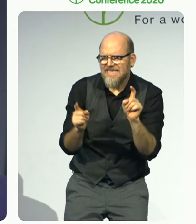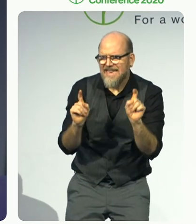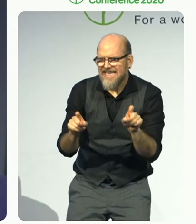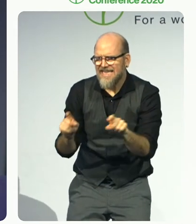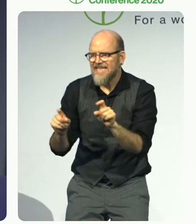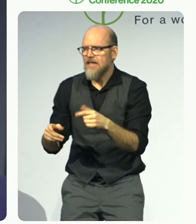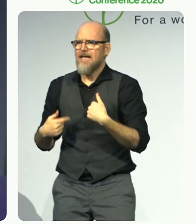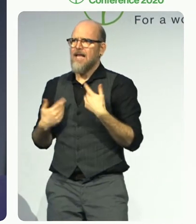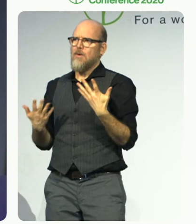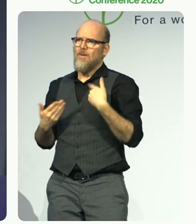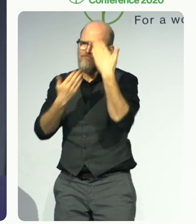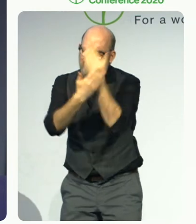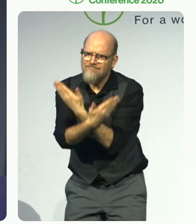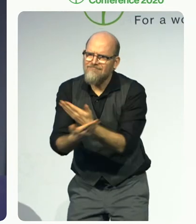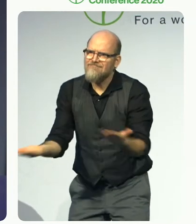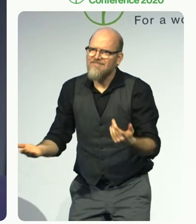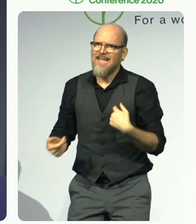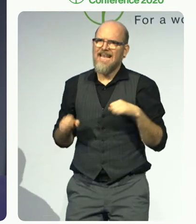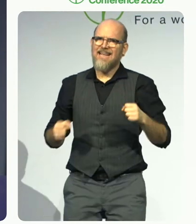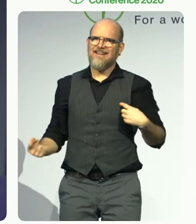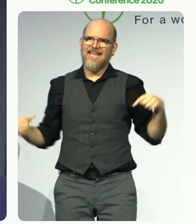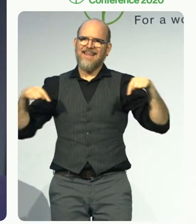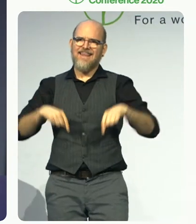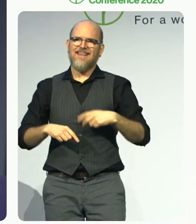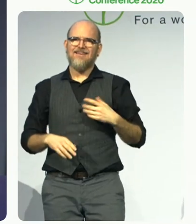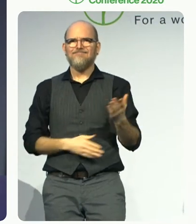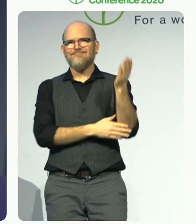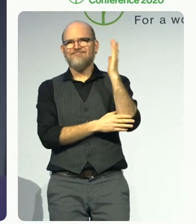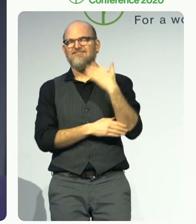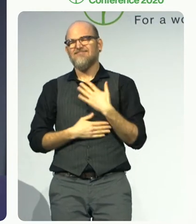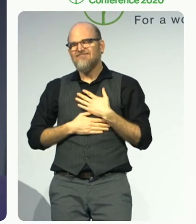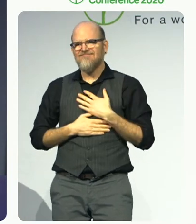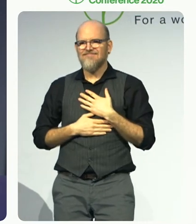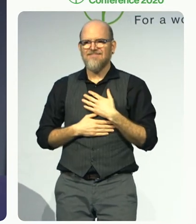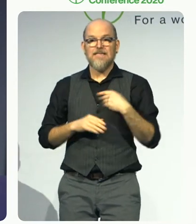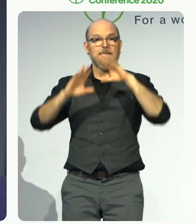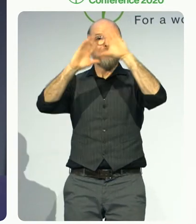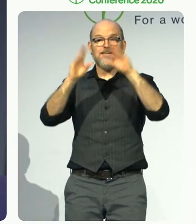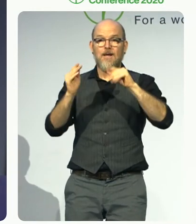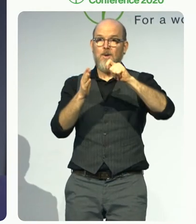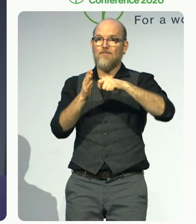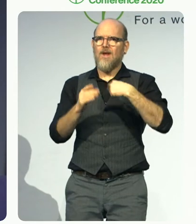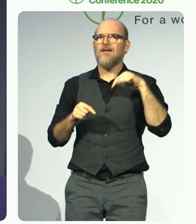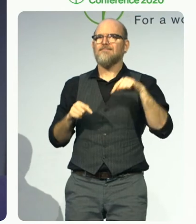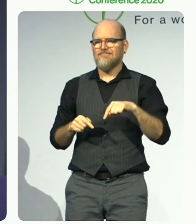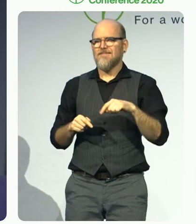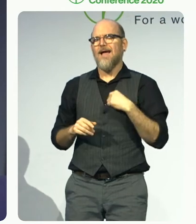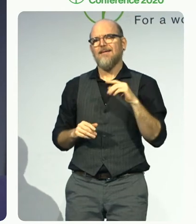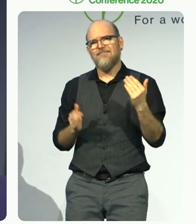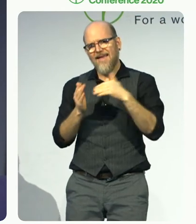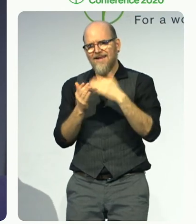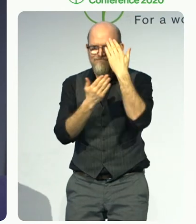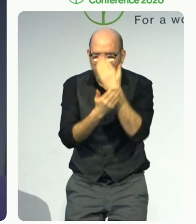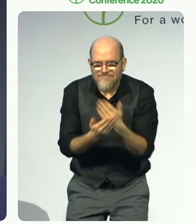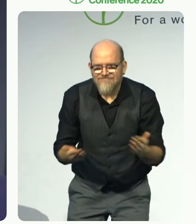year at the Zero Project Conference. As in previous years, the Zero Project Conference which has